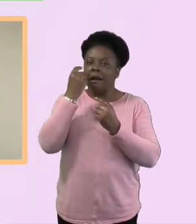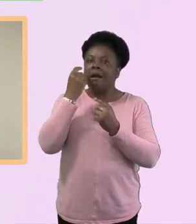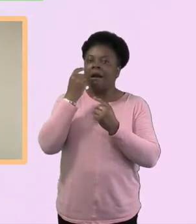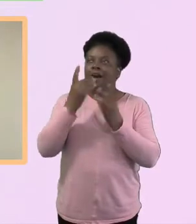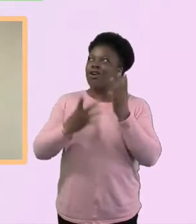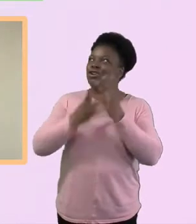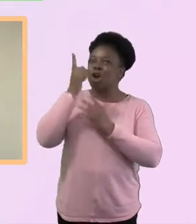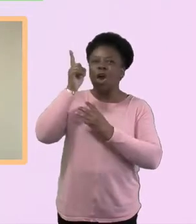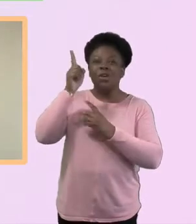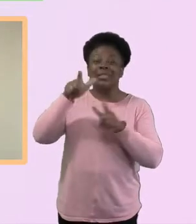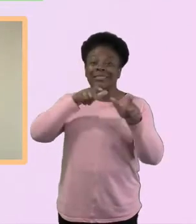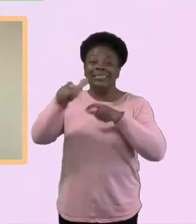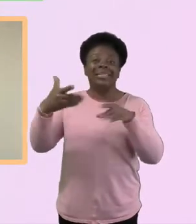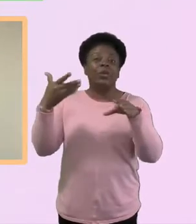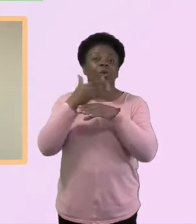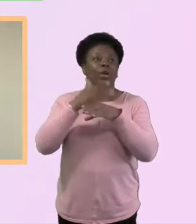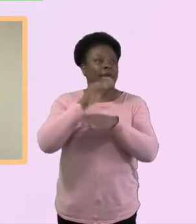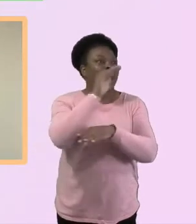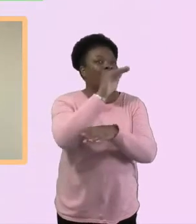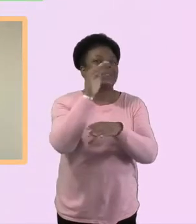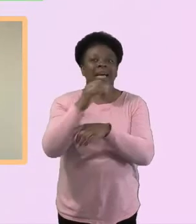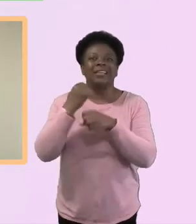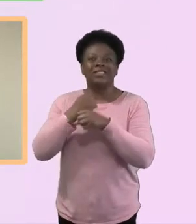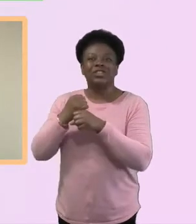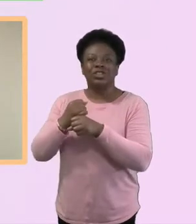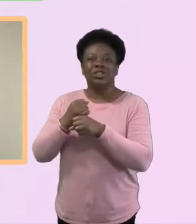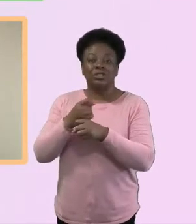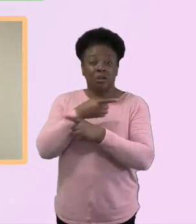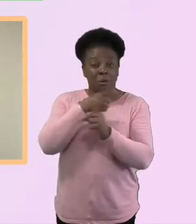Do you think people are noticing that? Are you noticing that more?